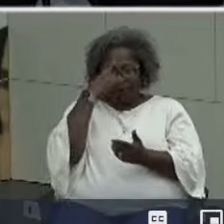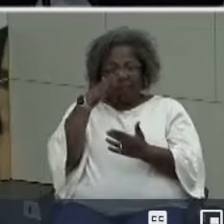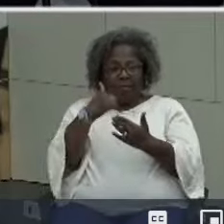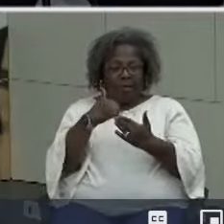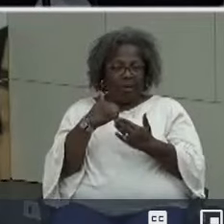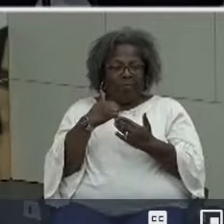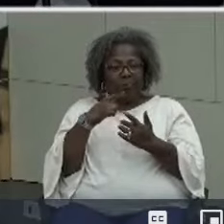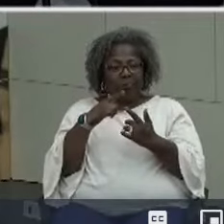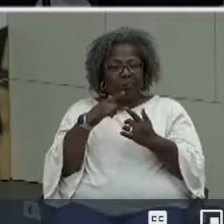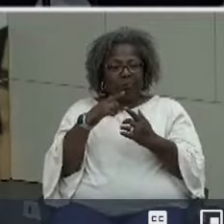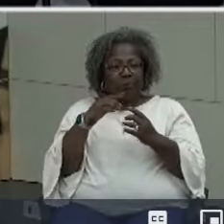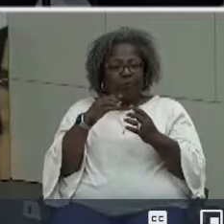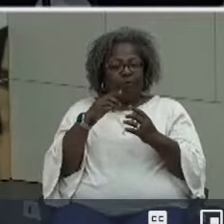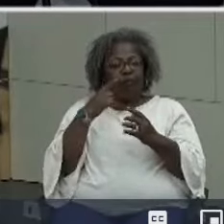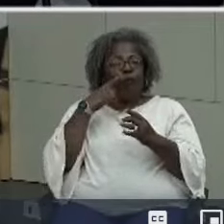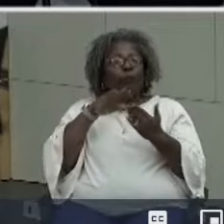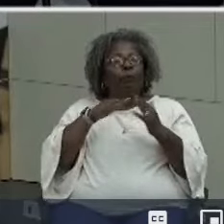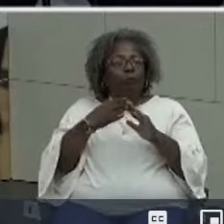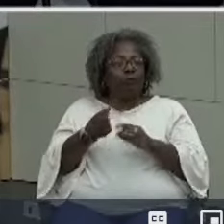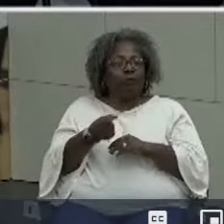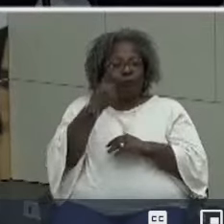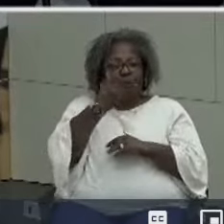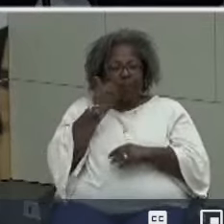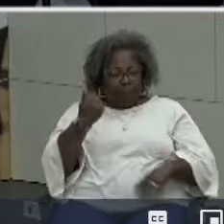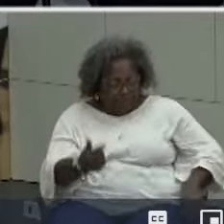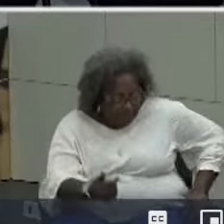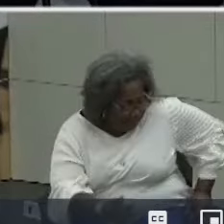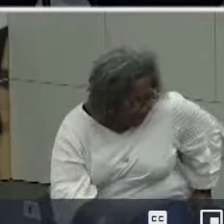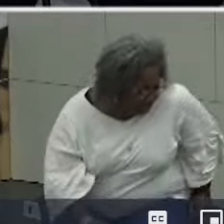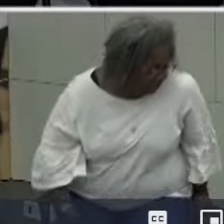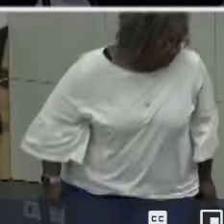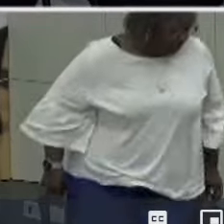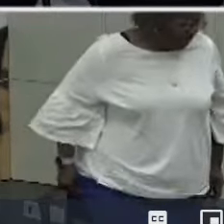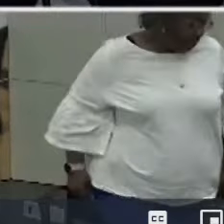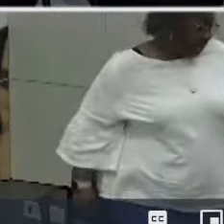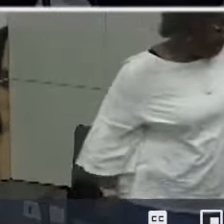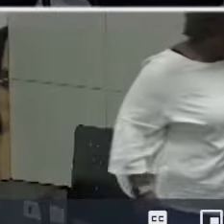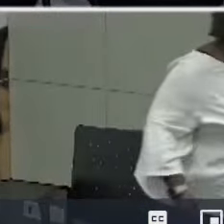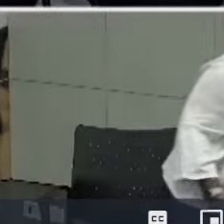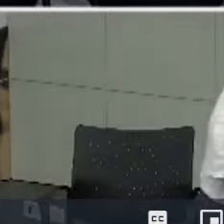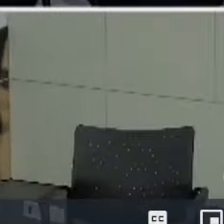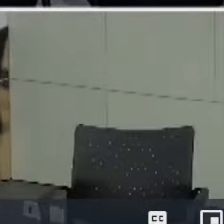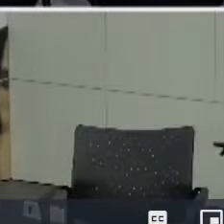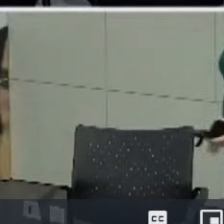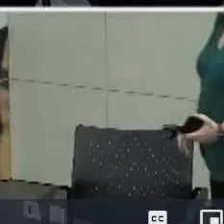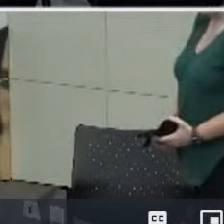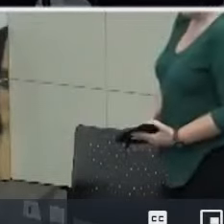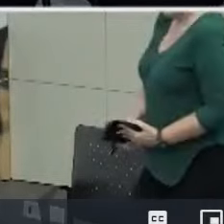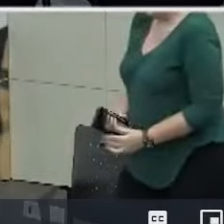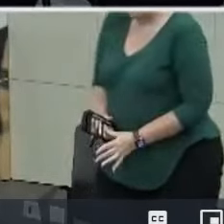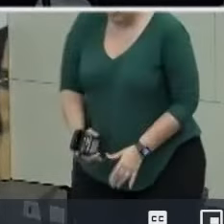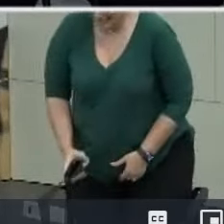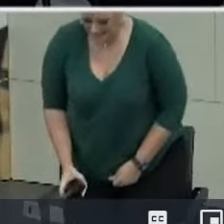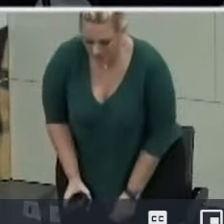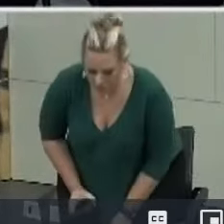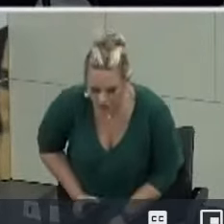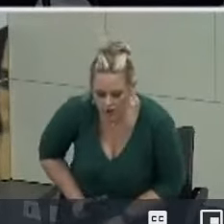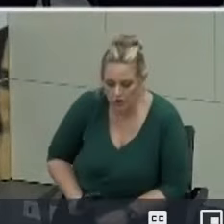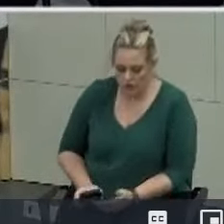reinforce community understanding if we try to get it from yeah because they're not getting cgi right